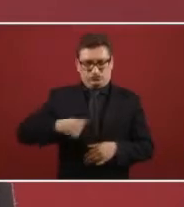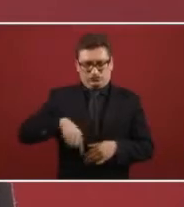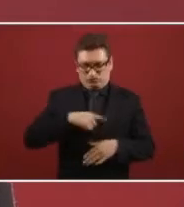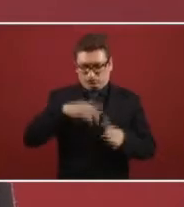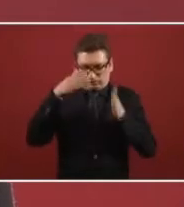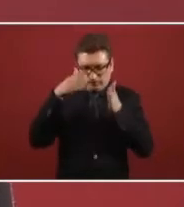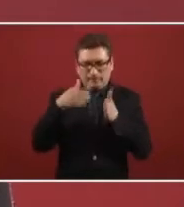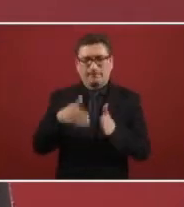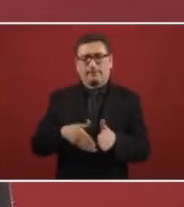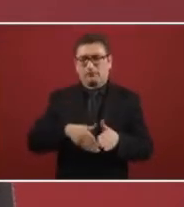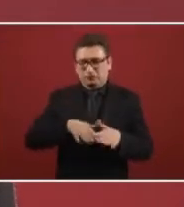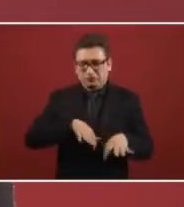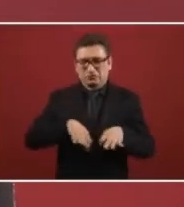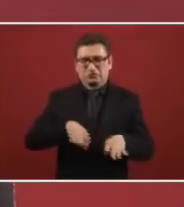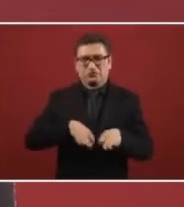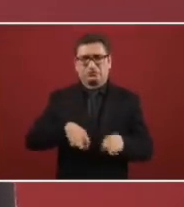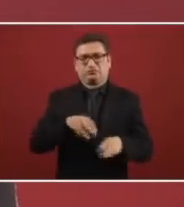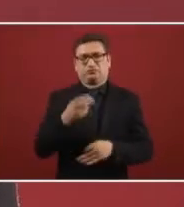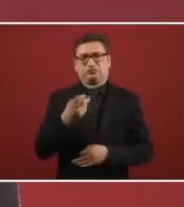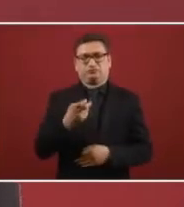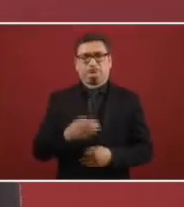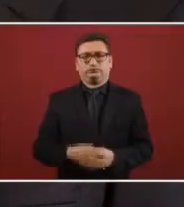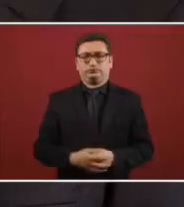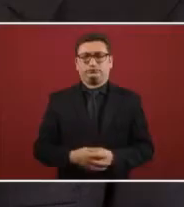dedicating complete time to that.